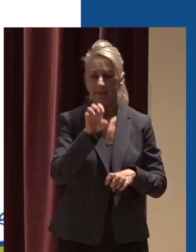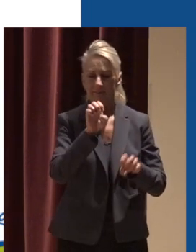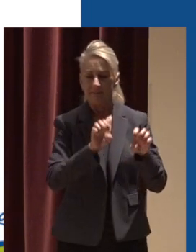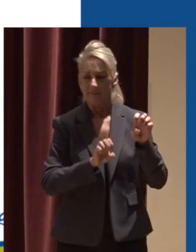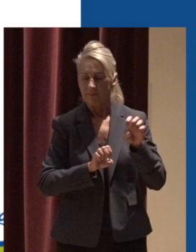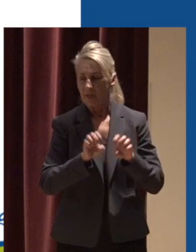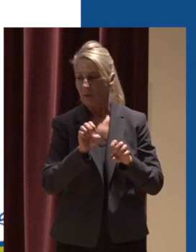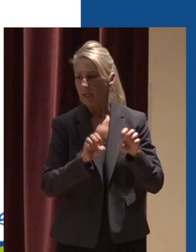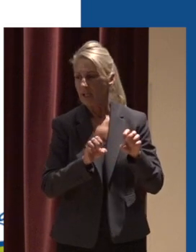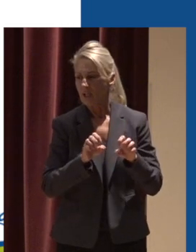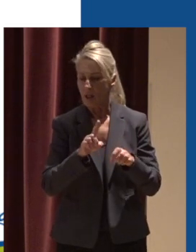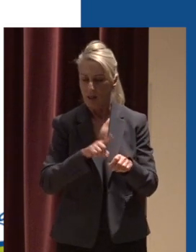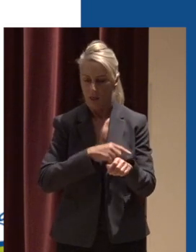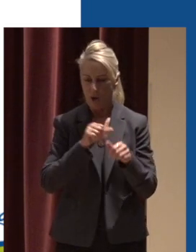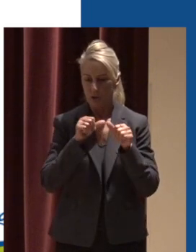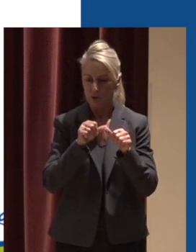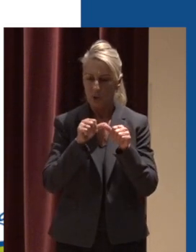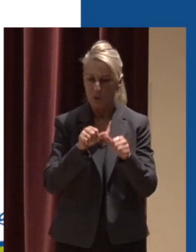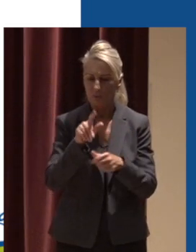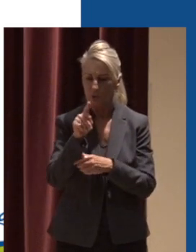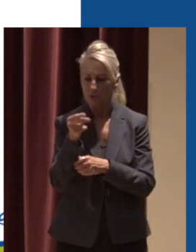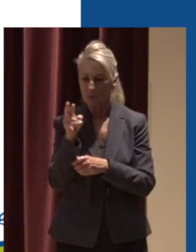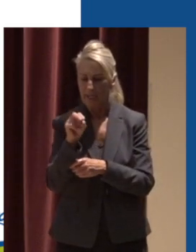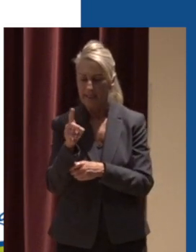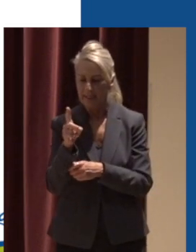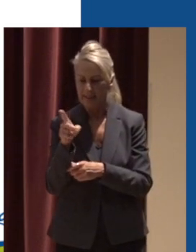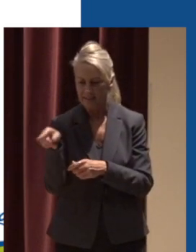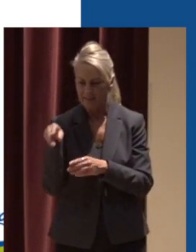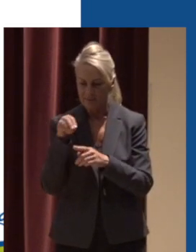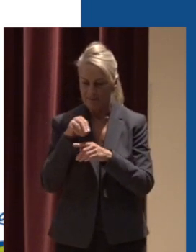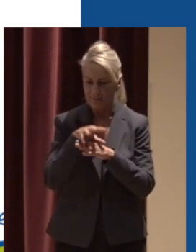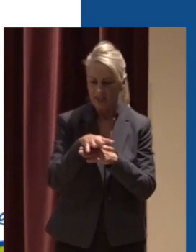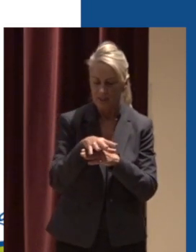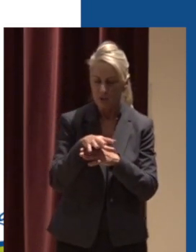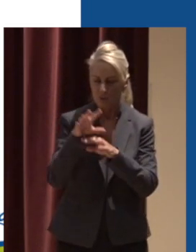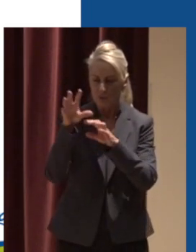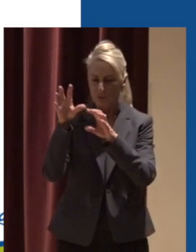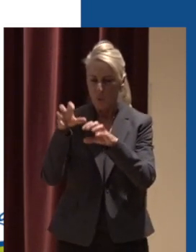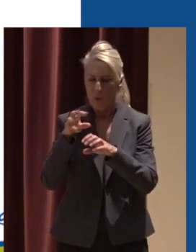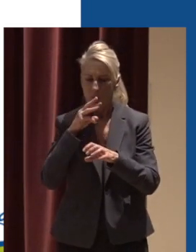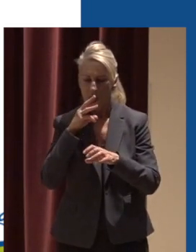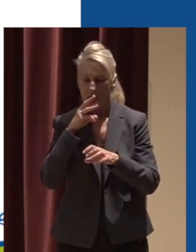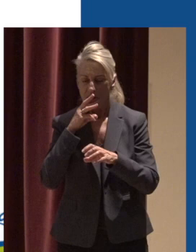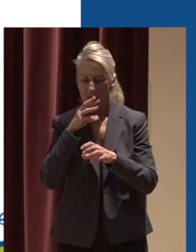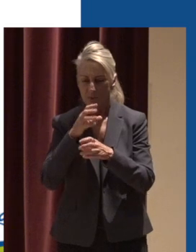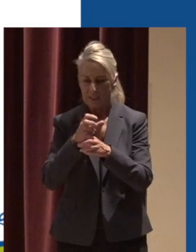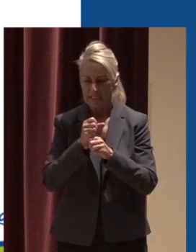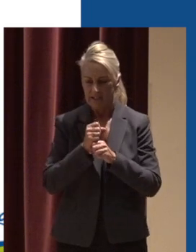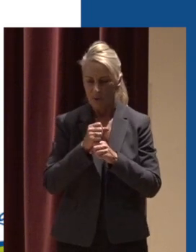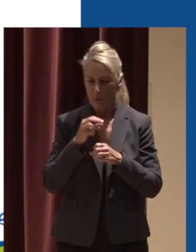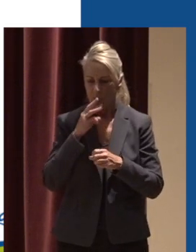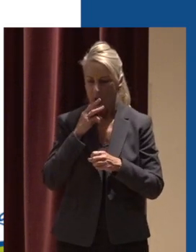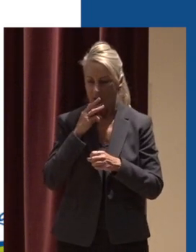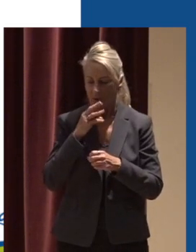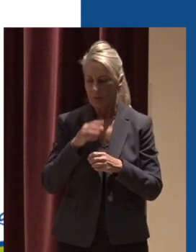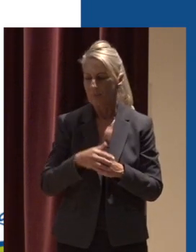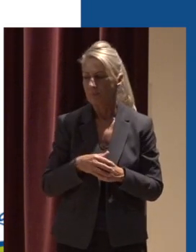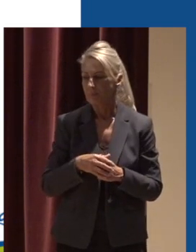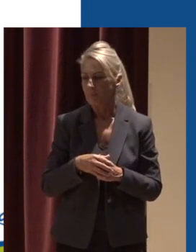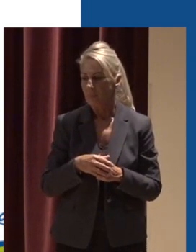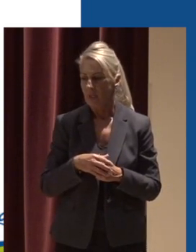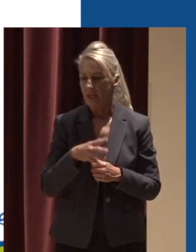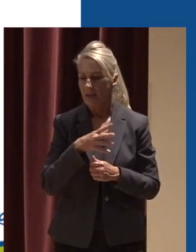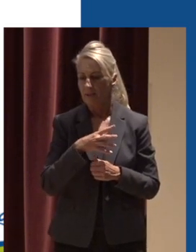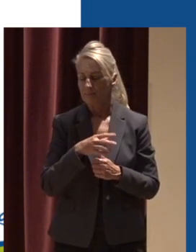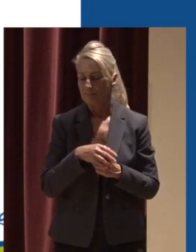evaluate long-term trends and the effect of stormwater on receiving water bodies and then assess progress towards meeting our pollutant